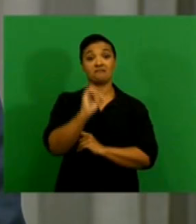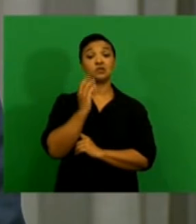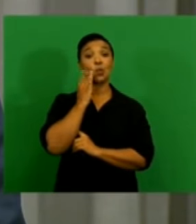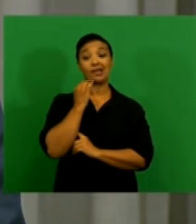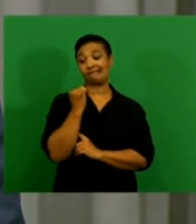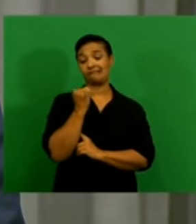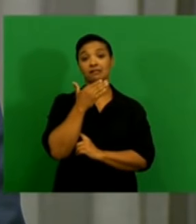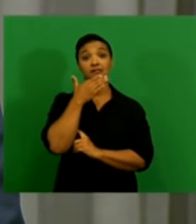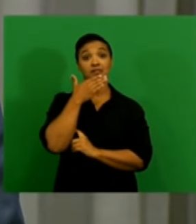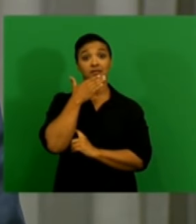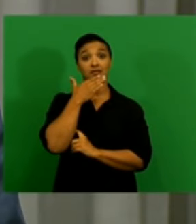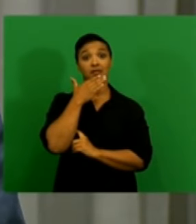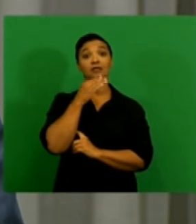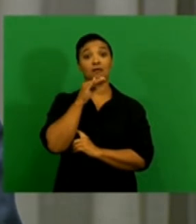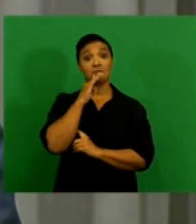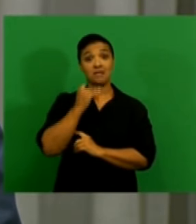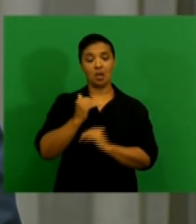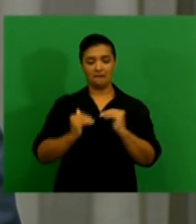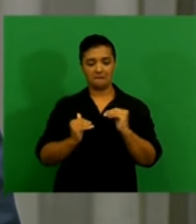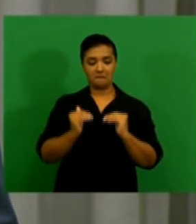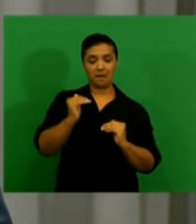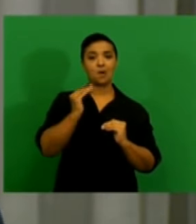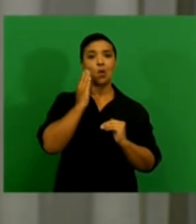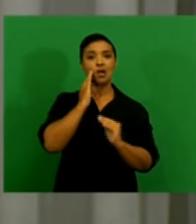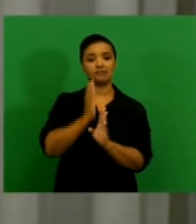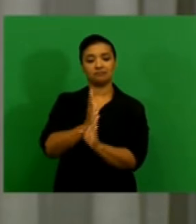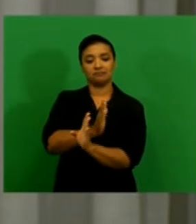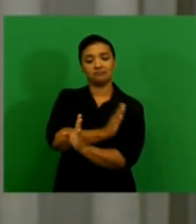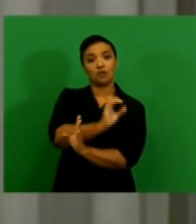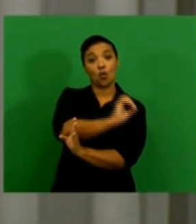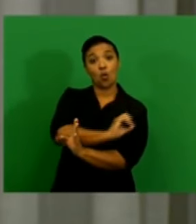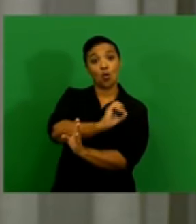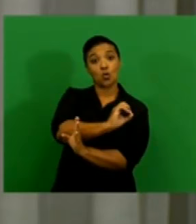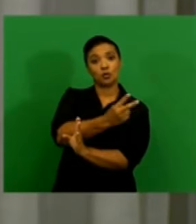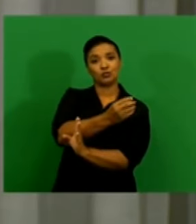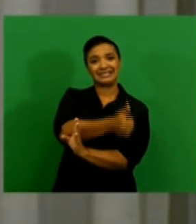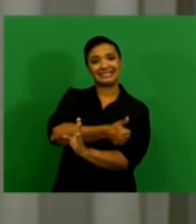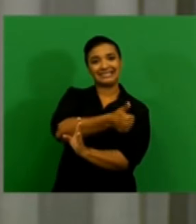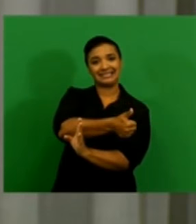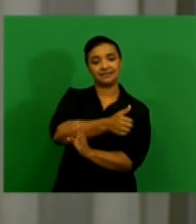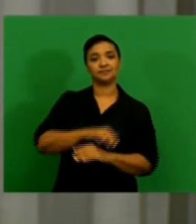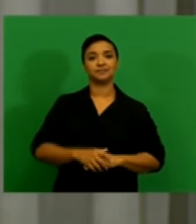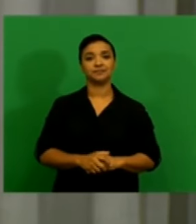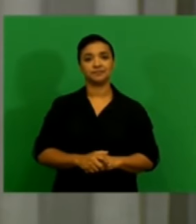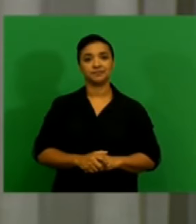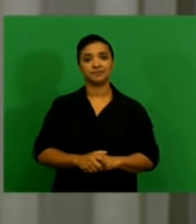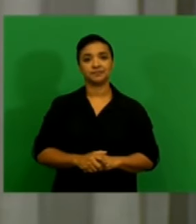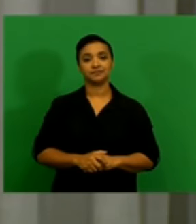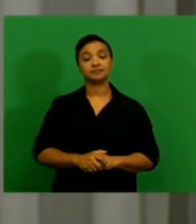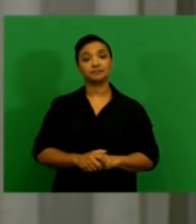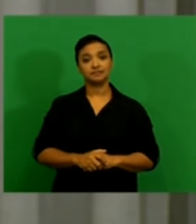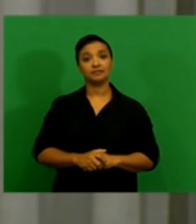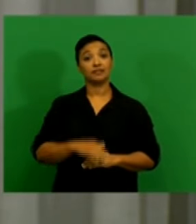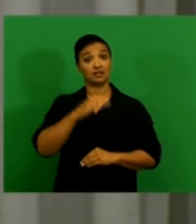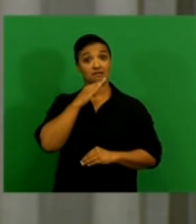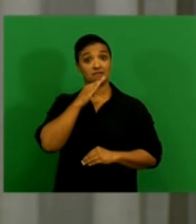matching the recent high recorded in October 2016. The contribution